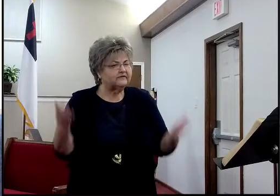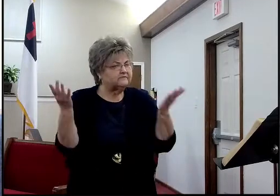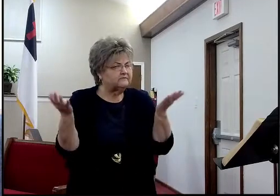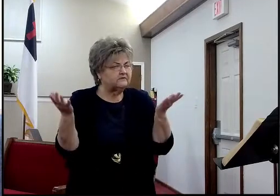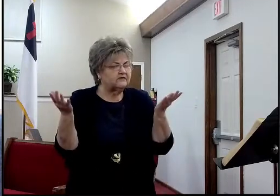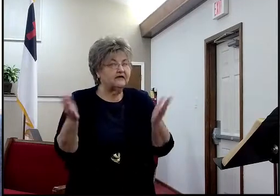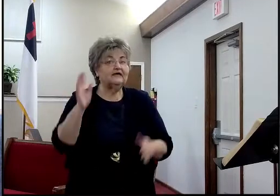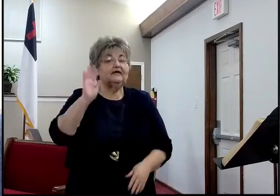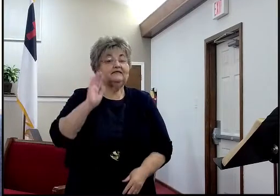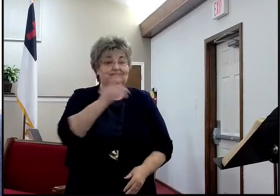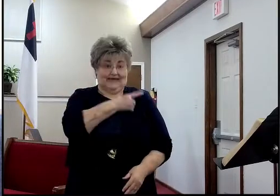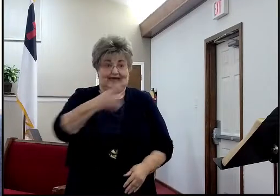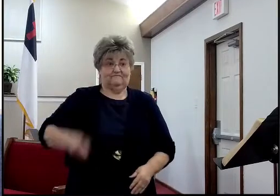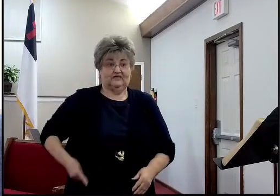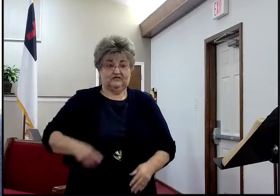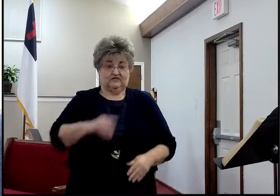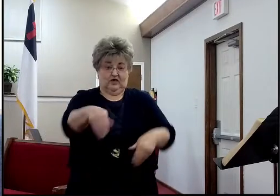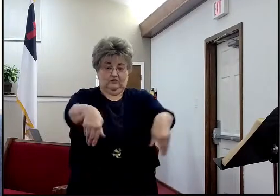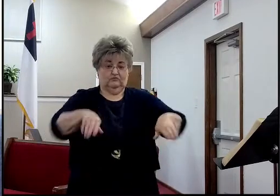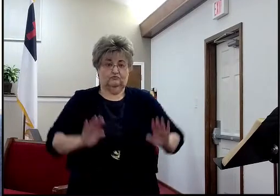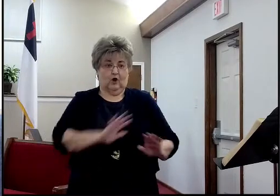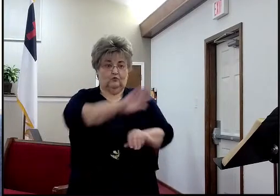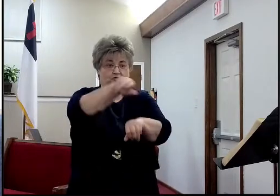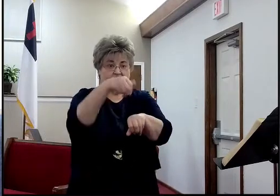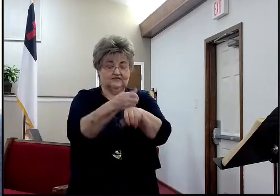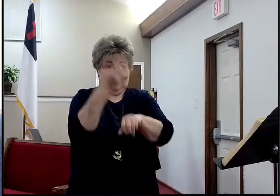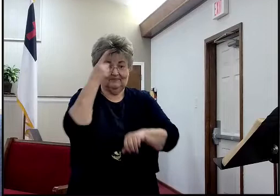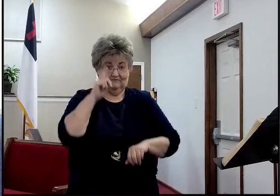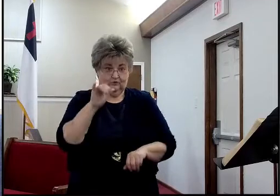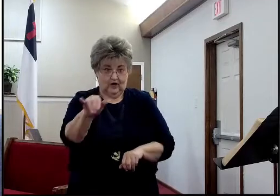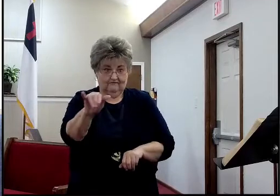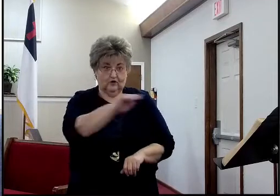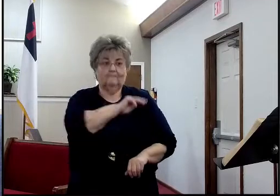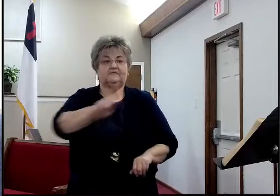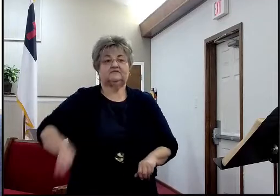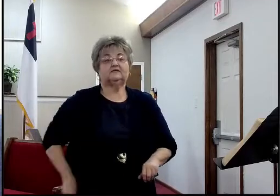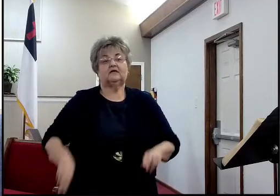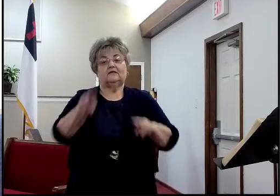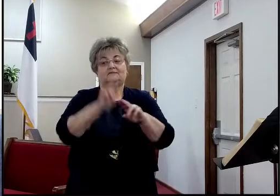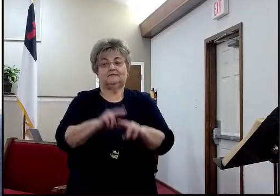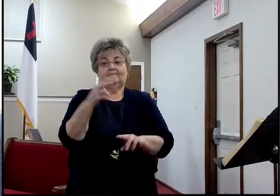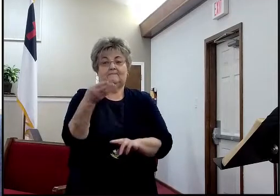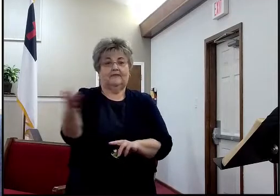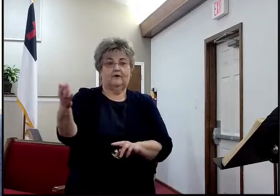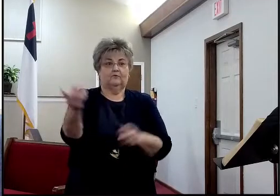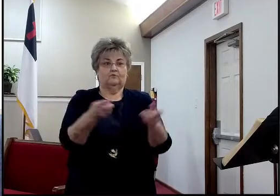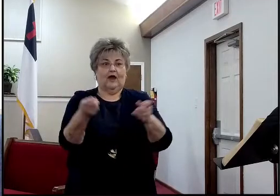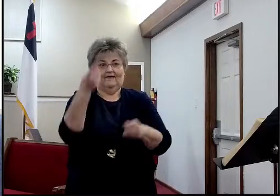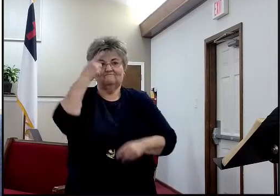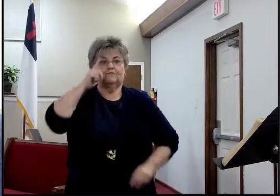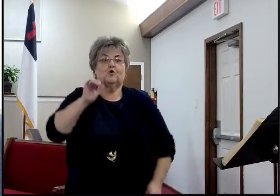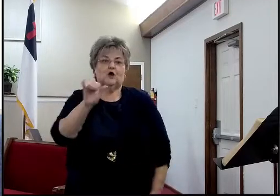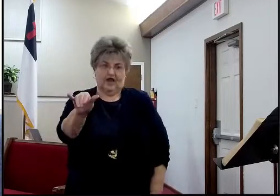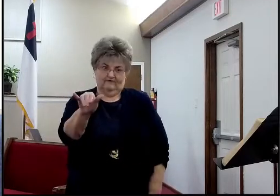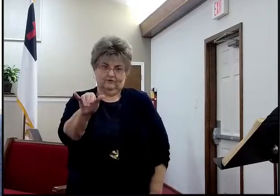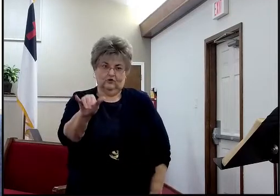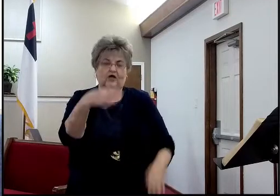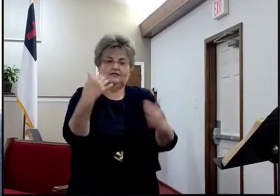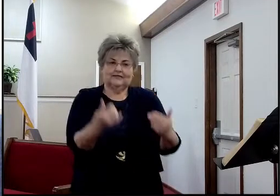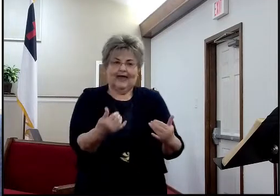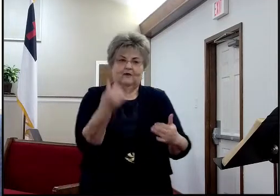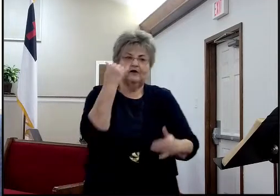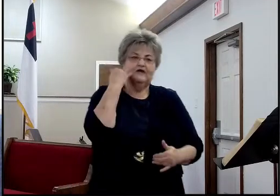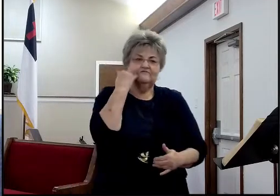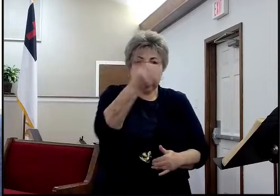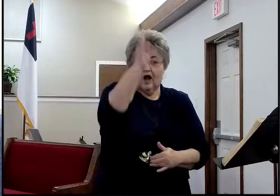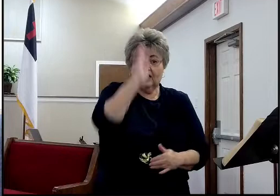that his throne would be established forever, and the Messiah would sit on it and reign forever. Okay? Now, for God to be true,